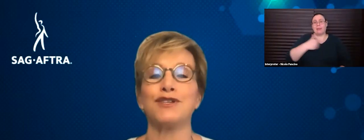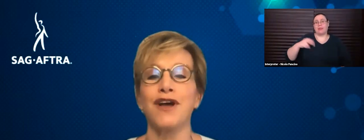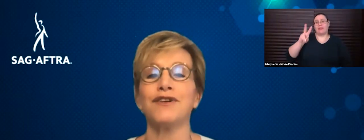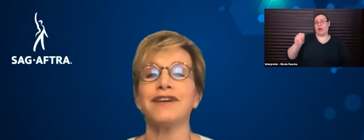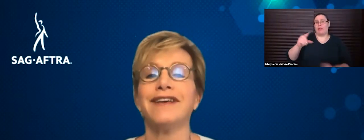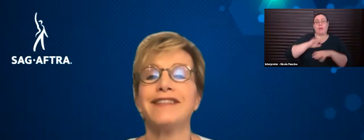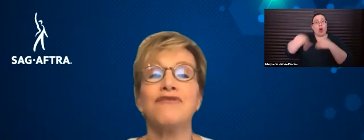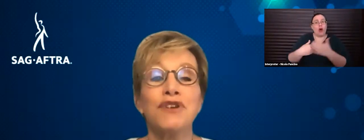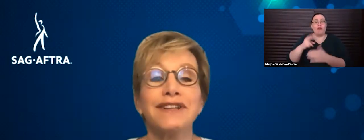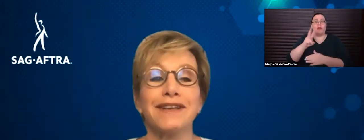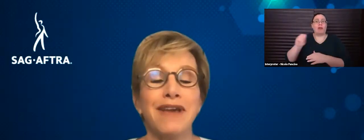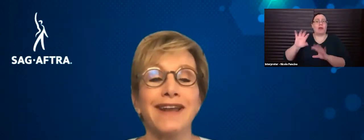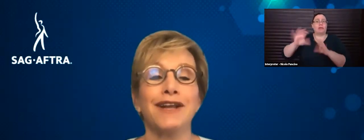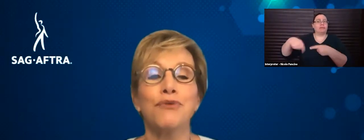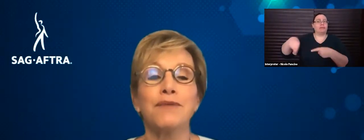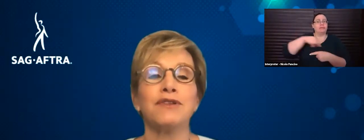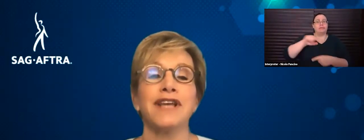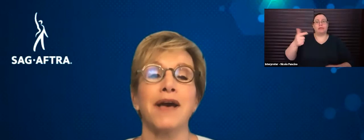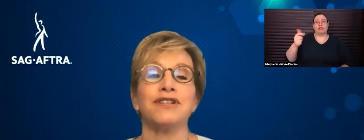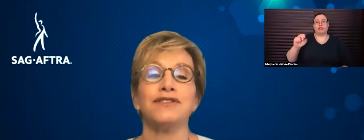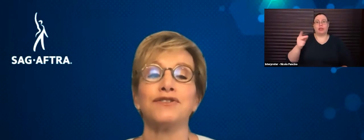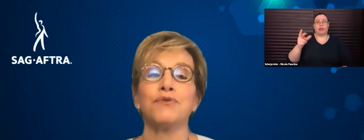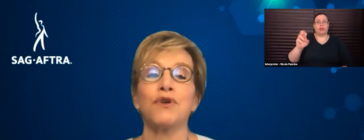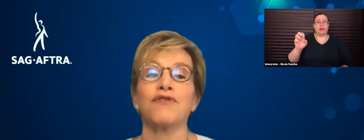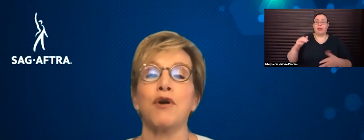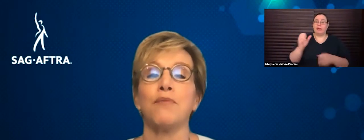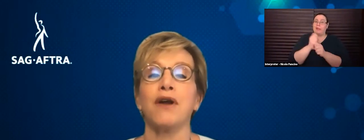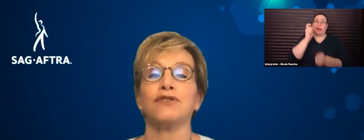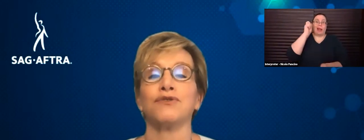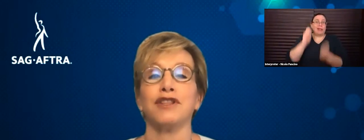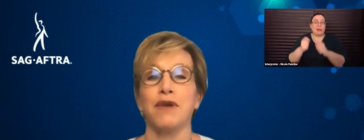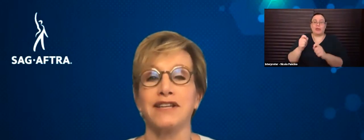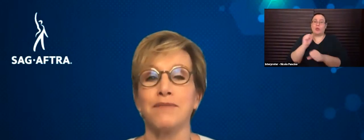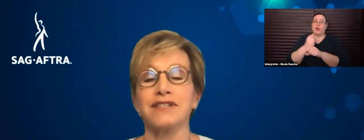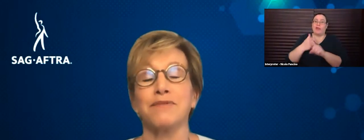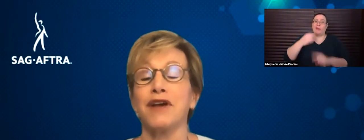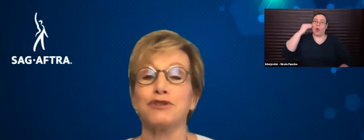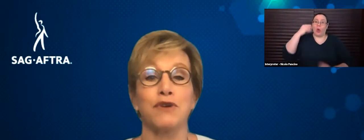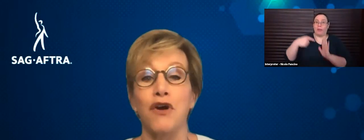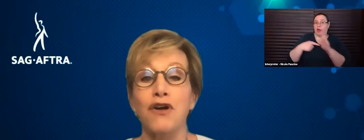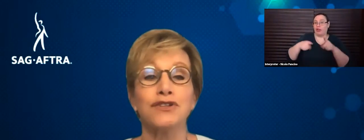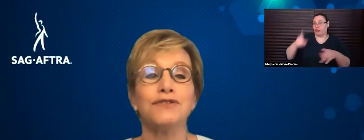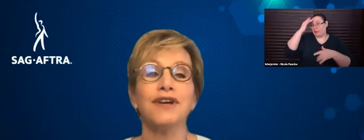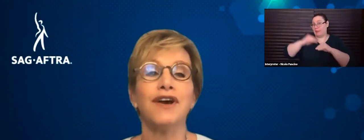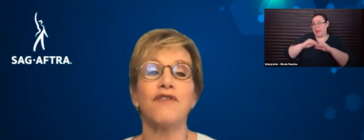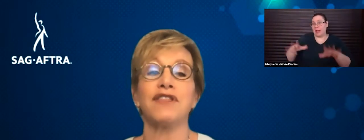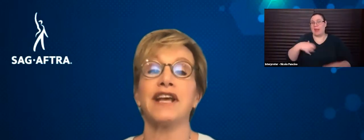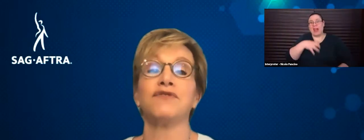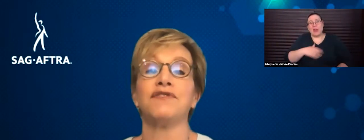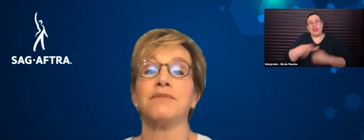voiceover genre. They have really made incredible adaptions to the work from home model during the pandemic, something I wish we could all do.